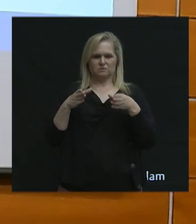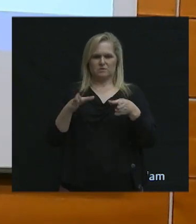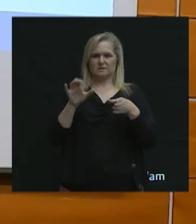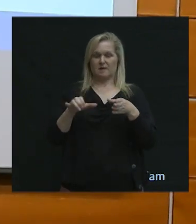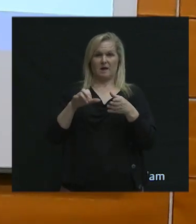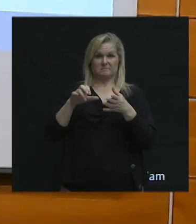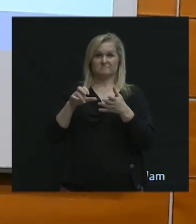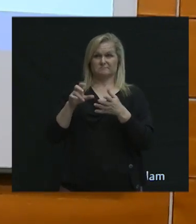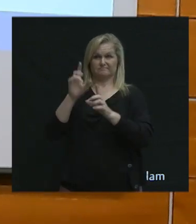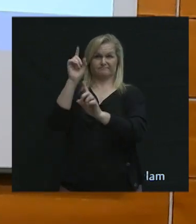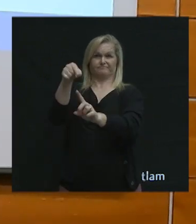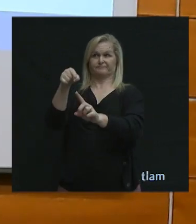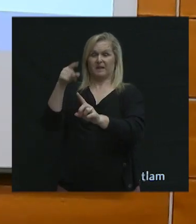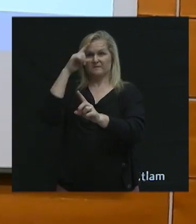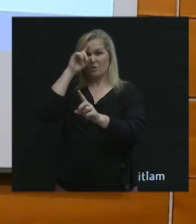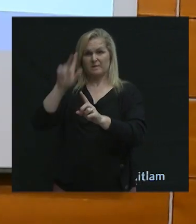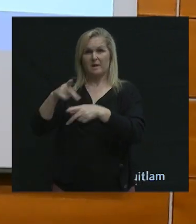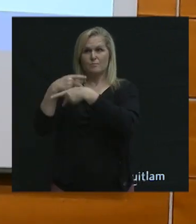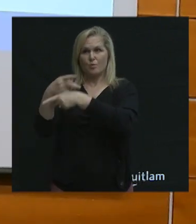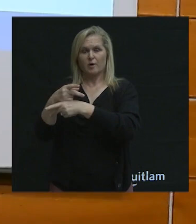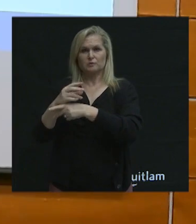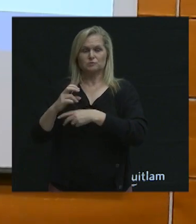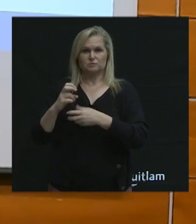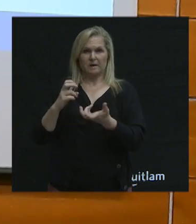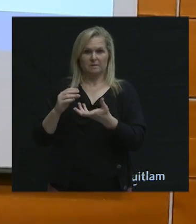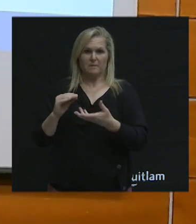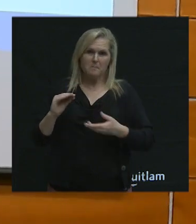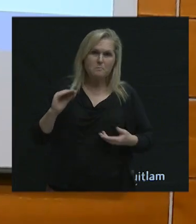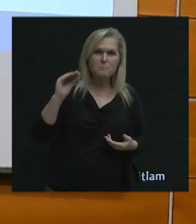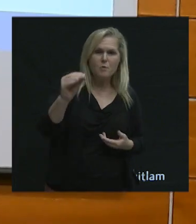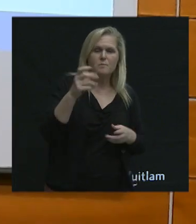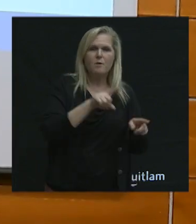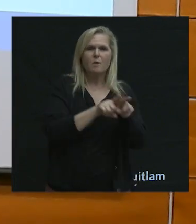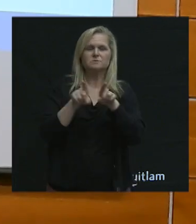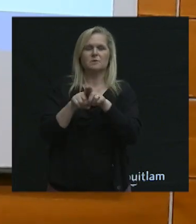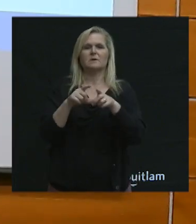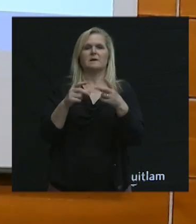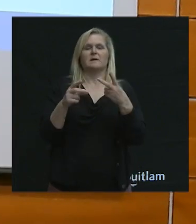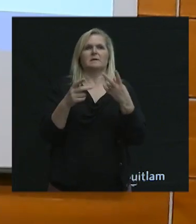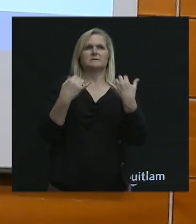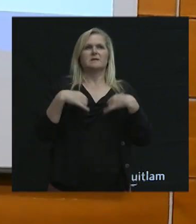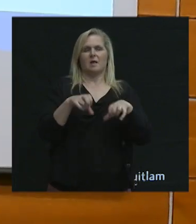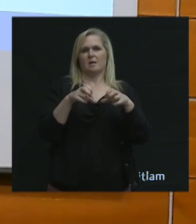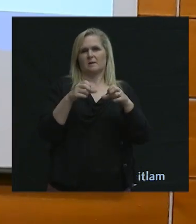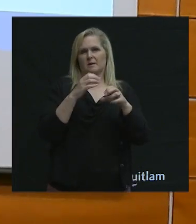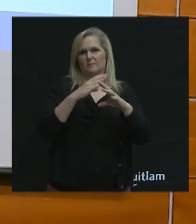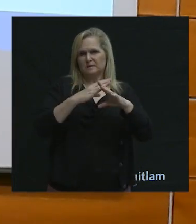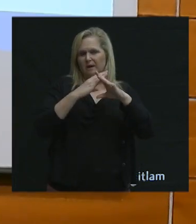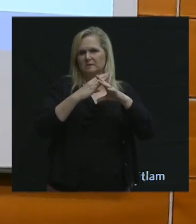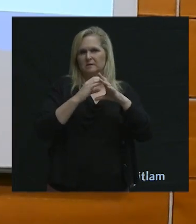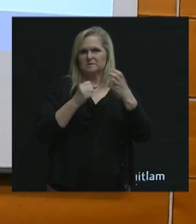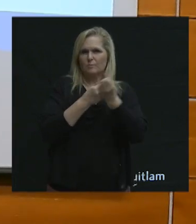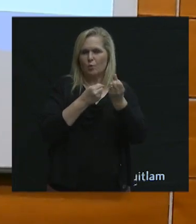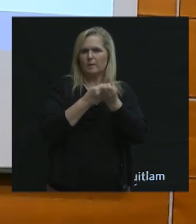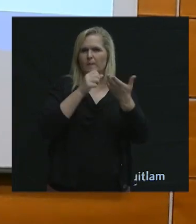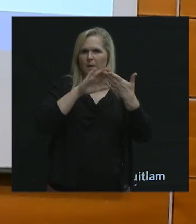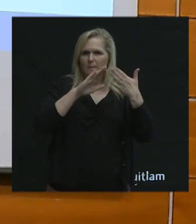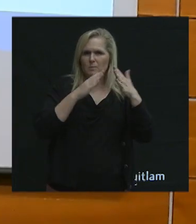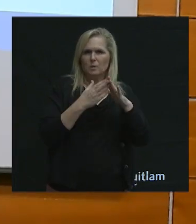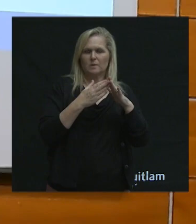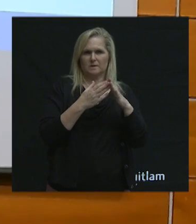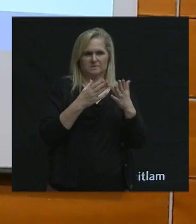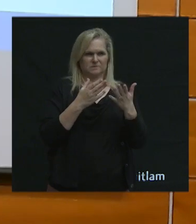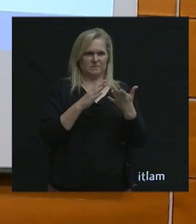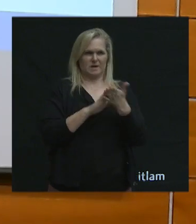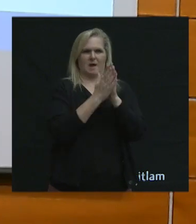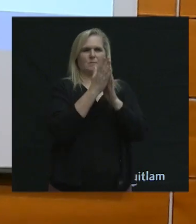for goods movement to move them. But also making sure that we're still protecting, I think, and supporting our communities to be what we all